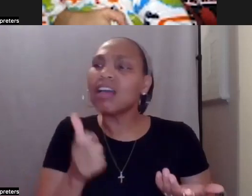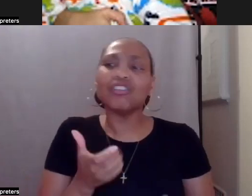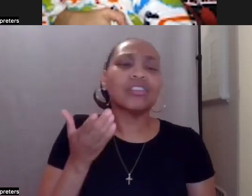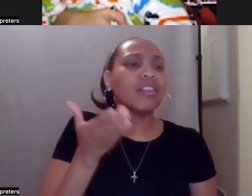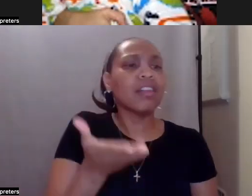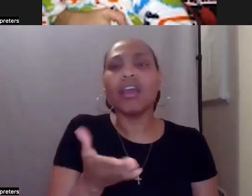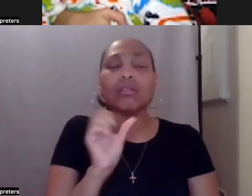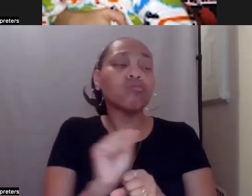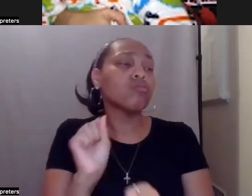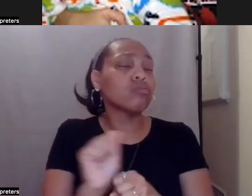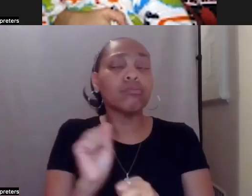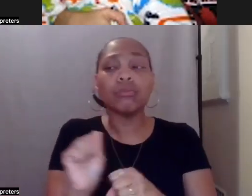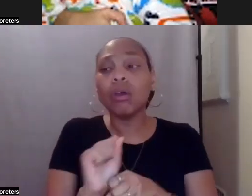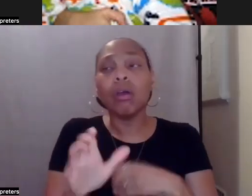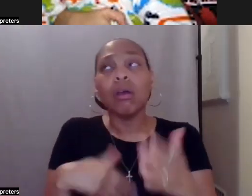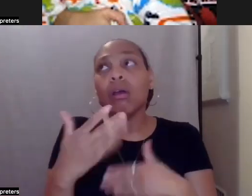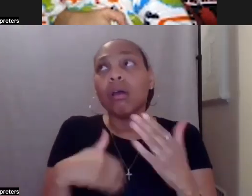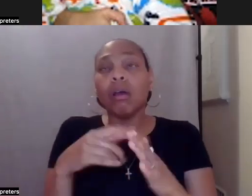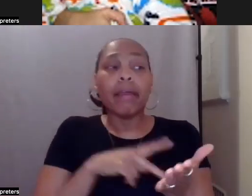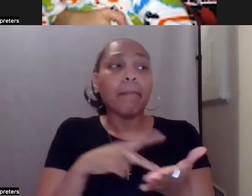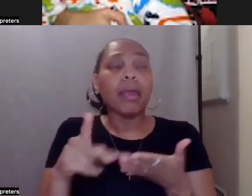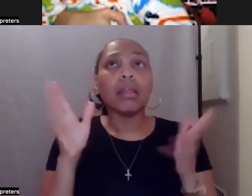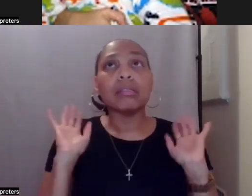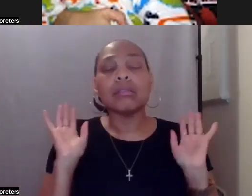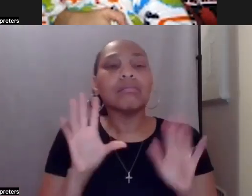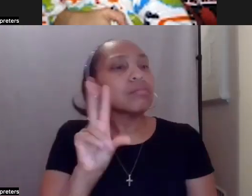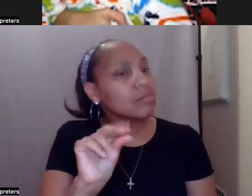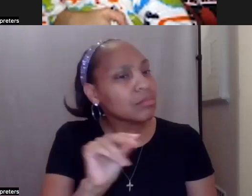timesheet and getting paid for the hours they spend with him.